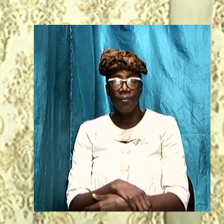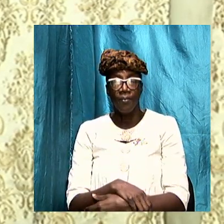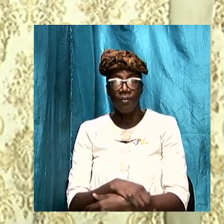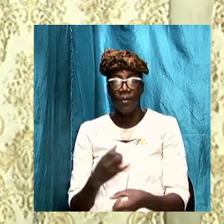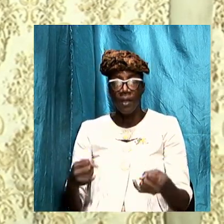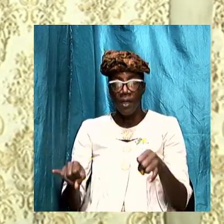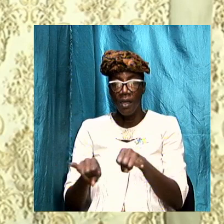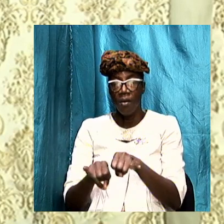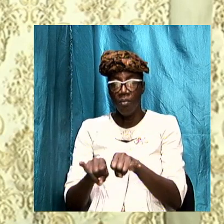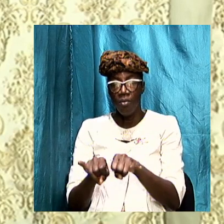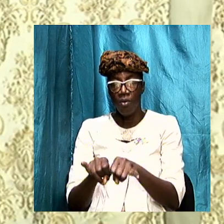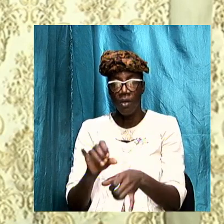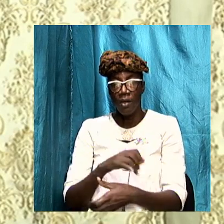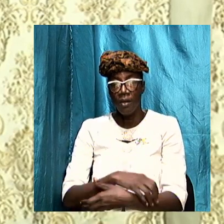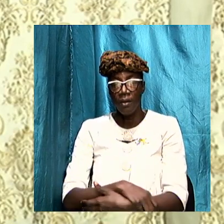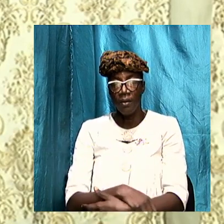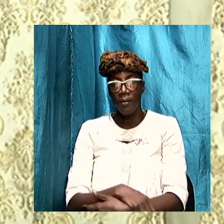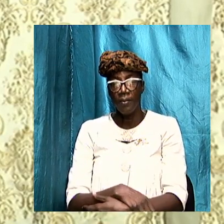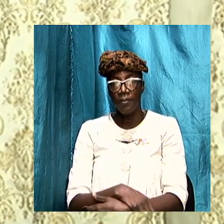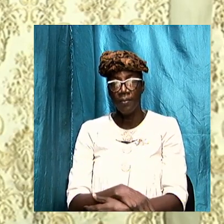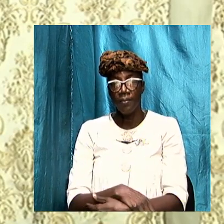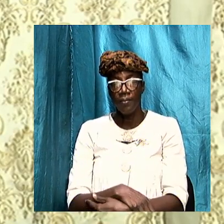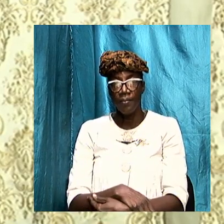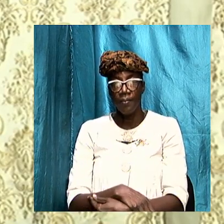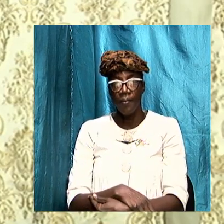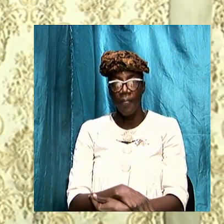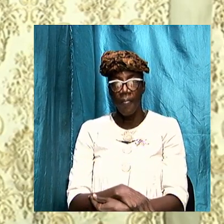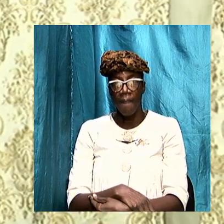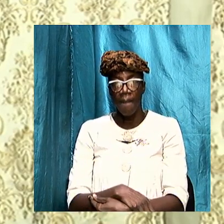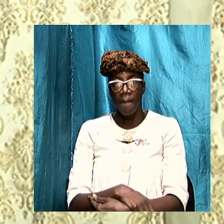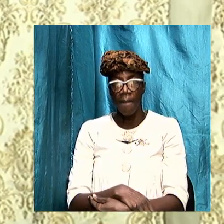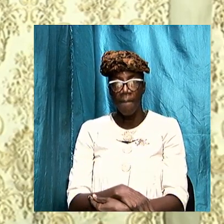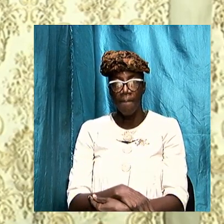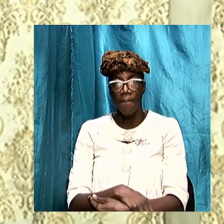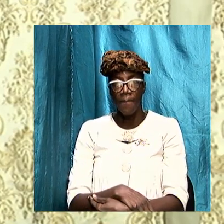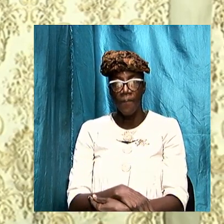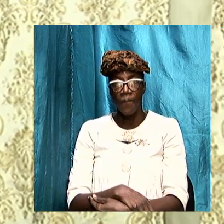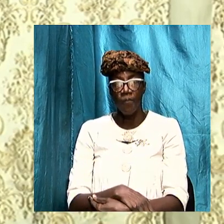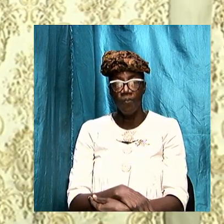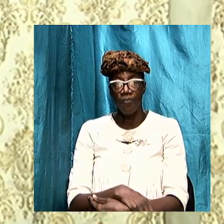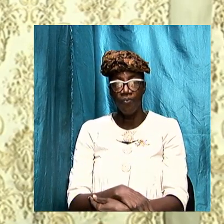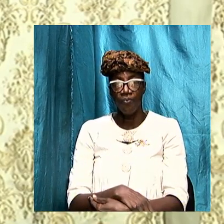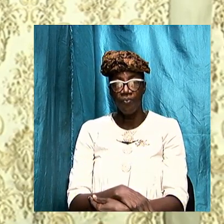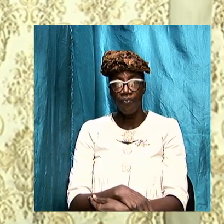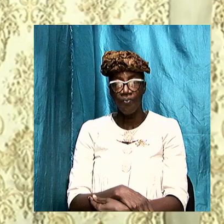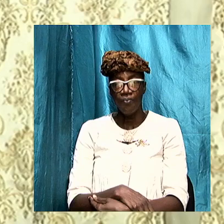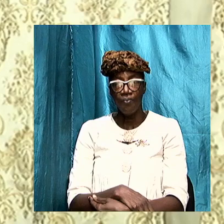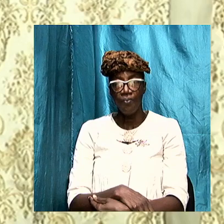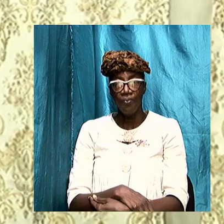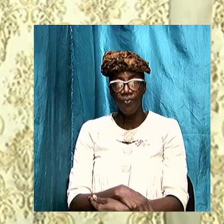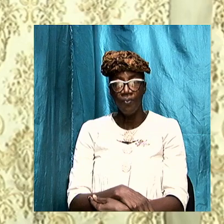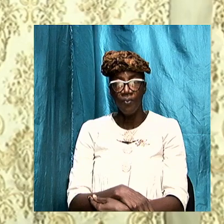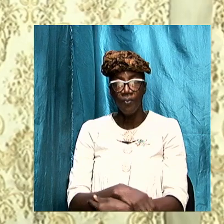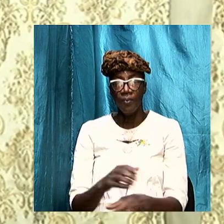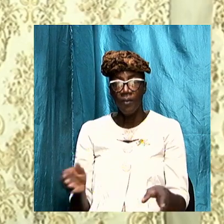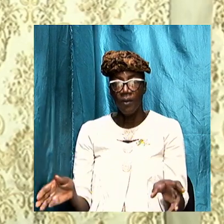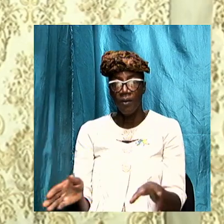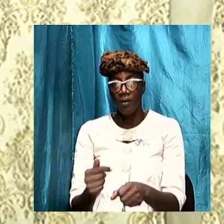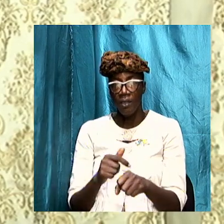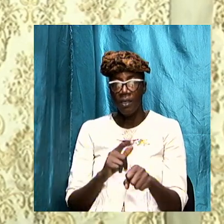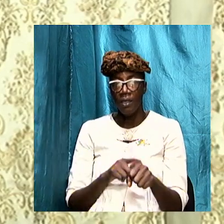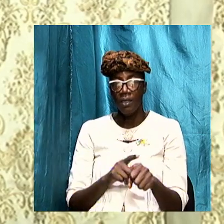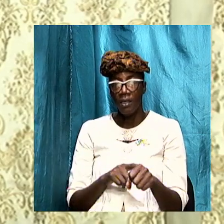the most high God as we begin and we take our time